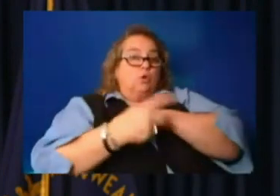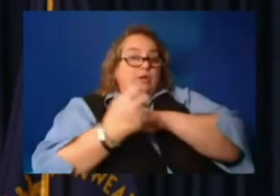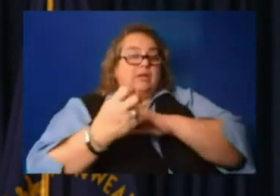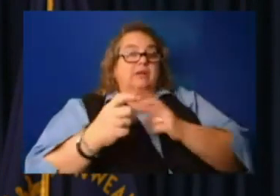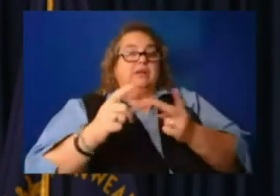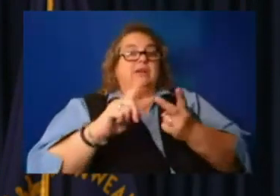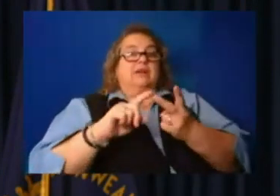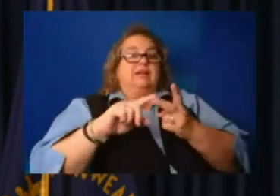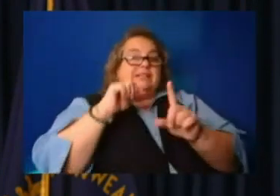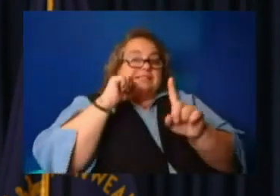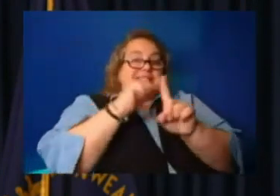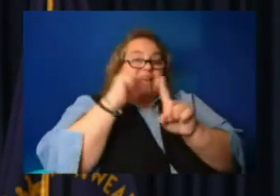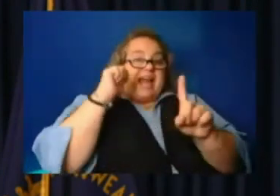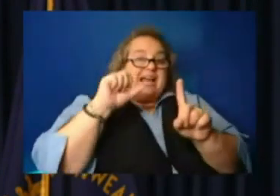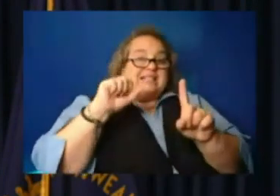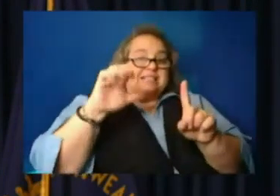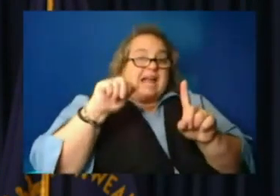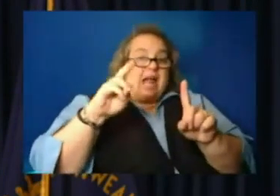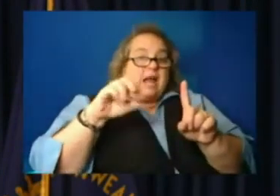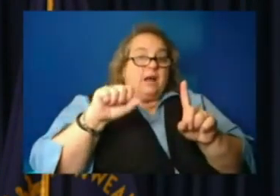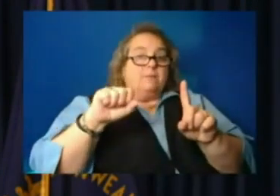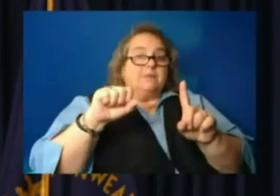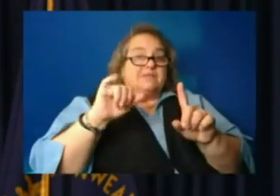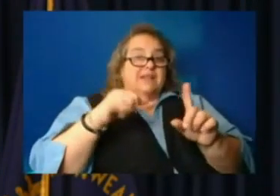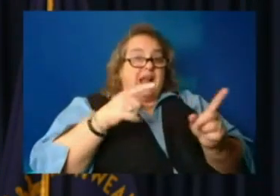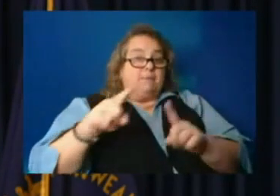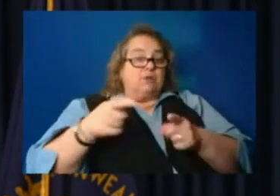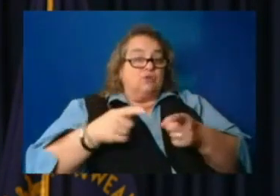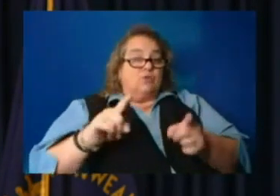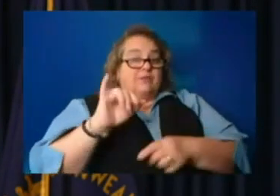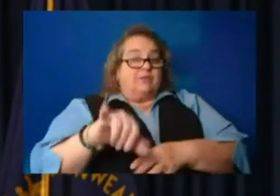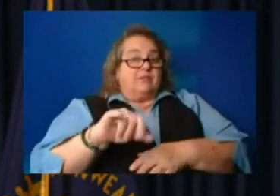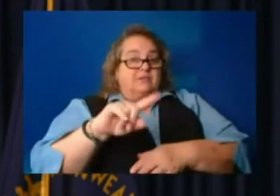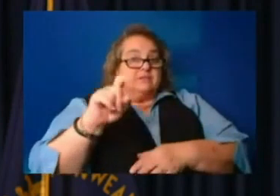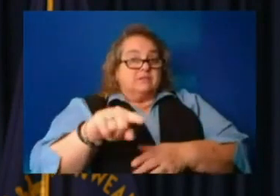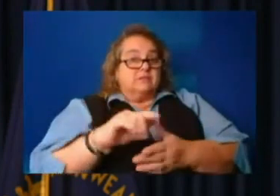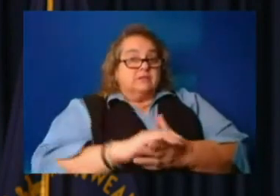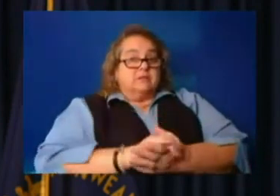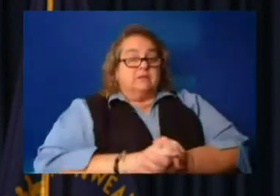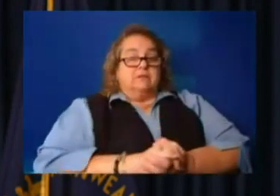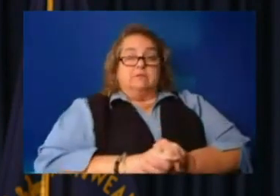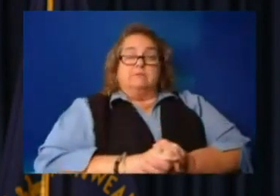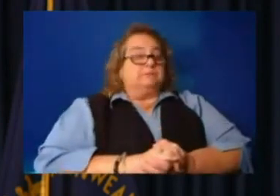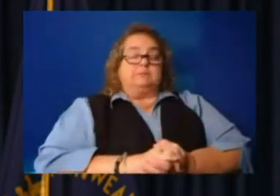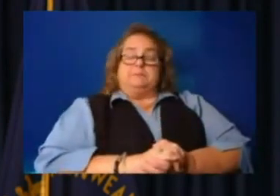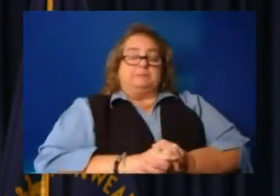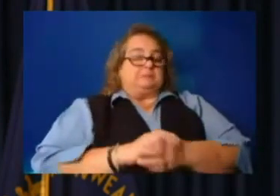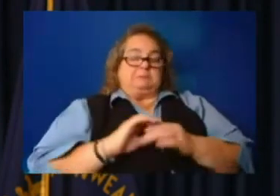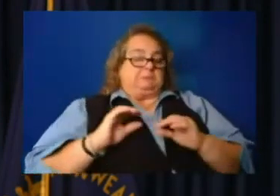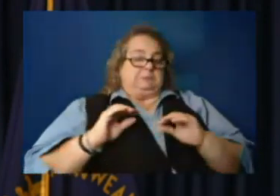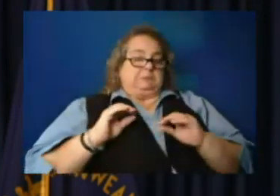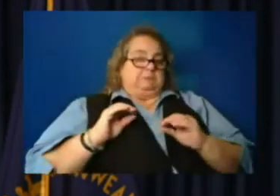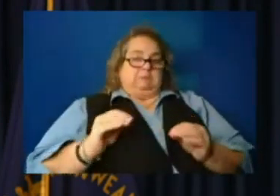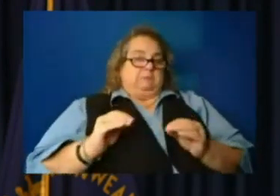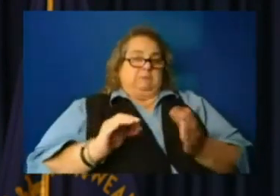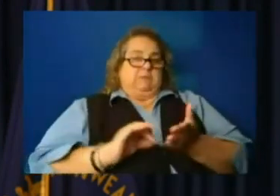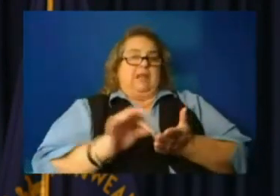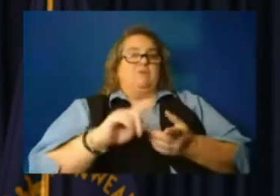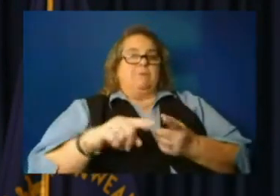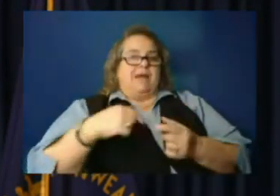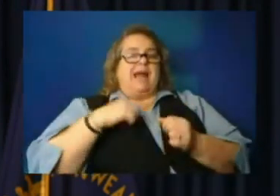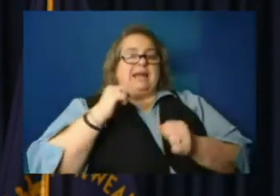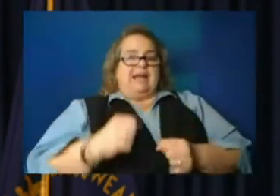have been perpetrated during this. Don't have a specific count, but I can say that